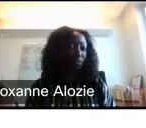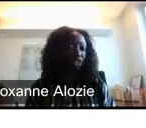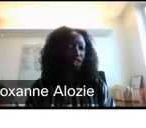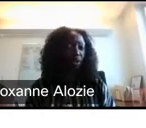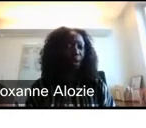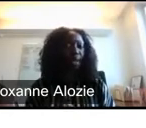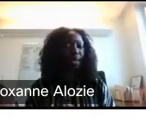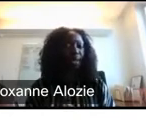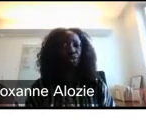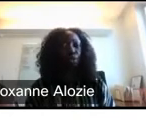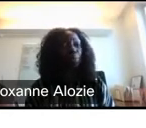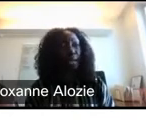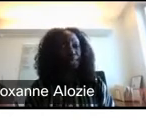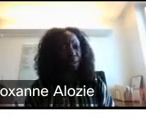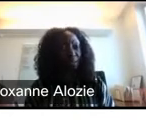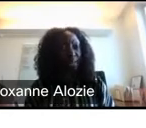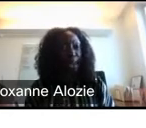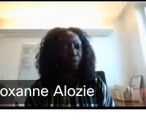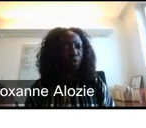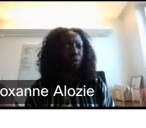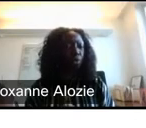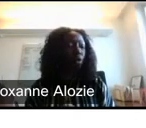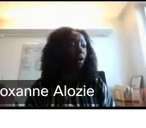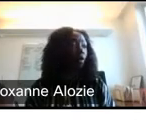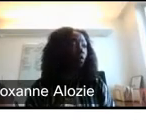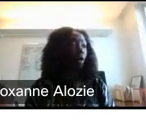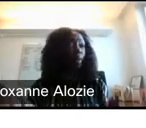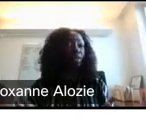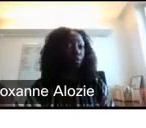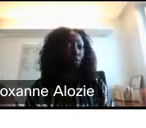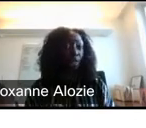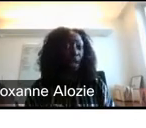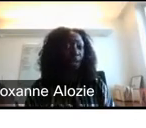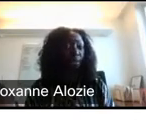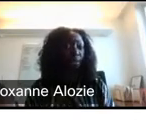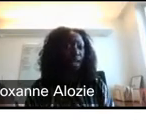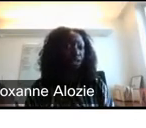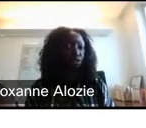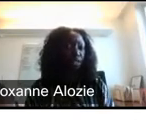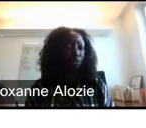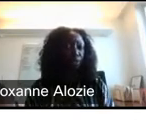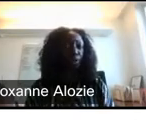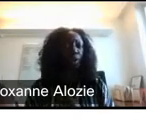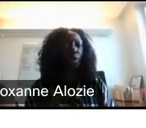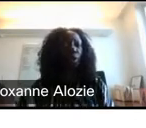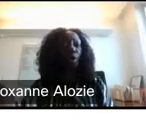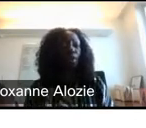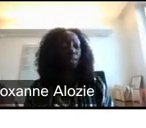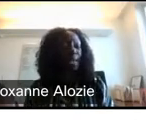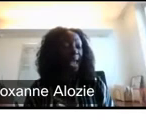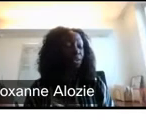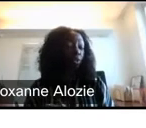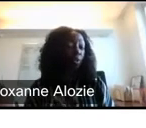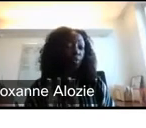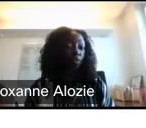you drive innovation by, you know, mobilizing private capital, or what by supporting knowledge transfer, or